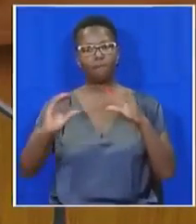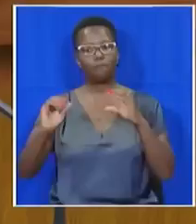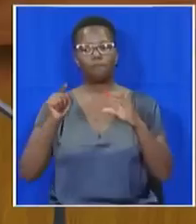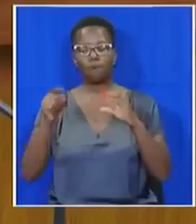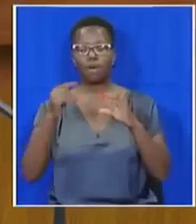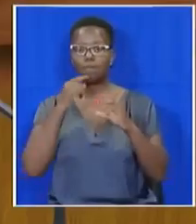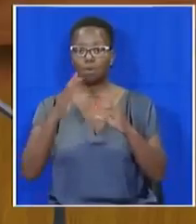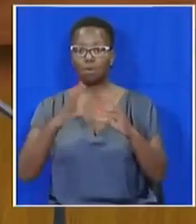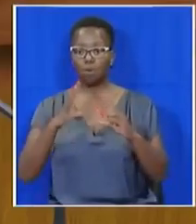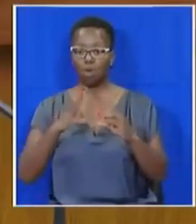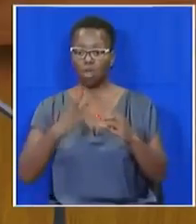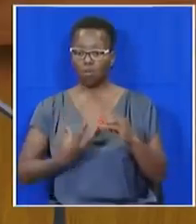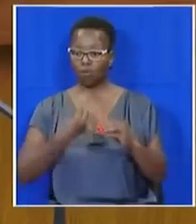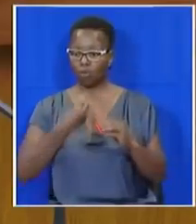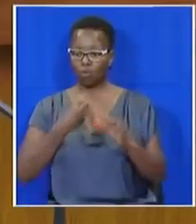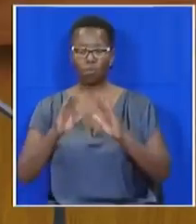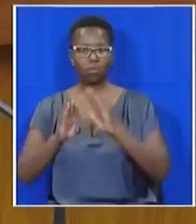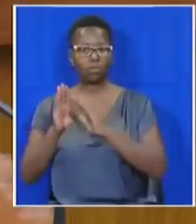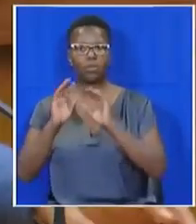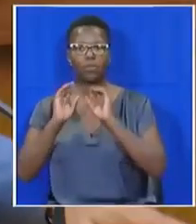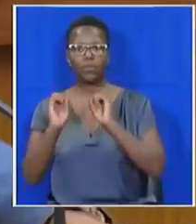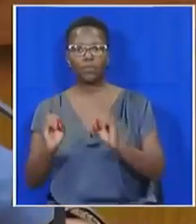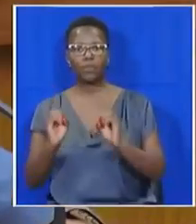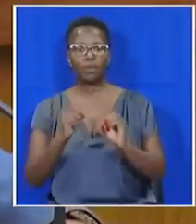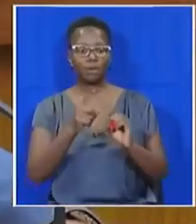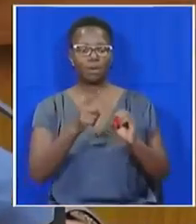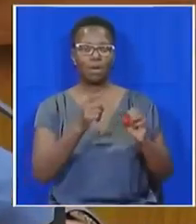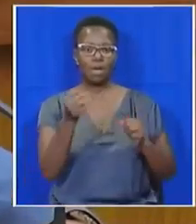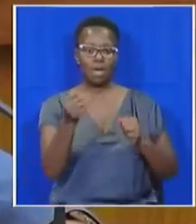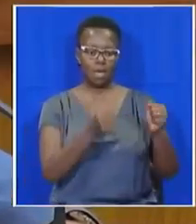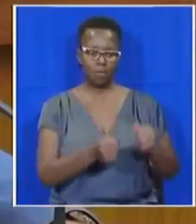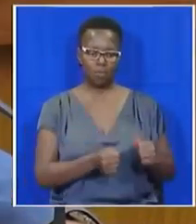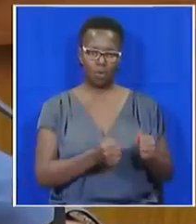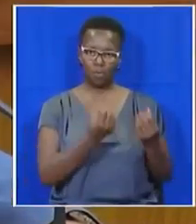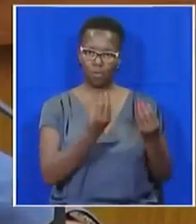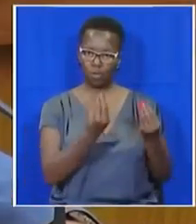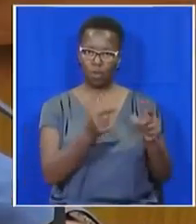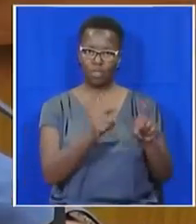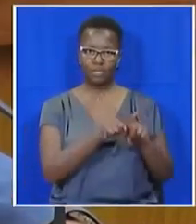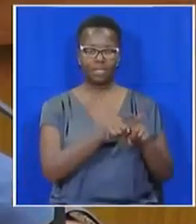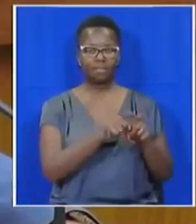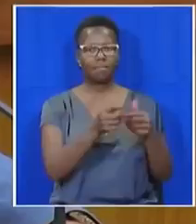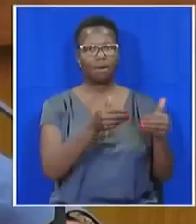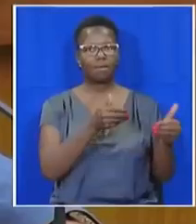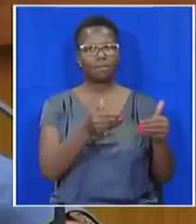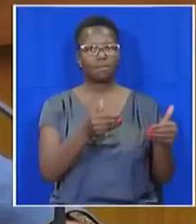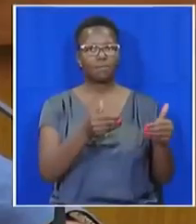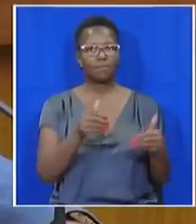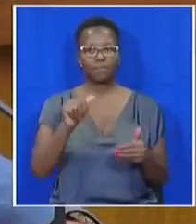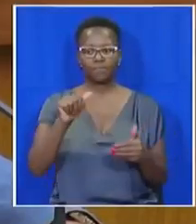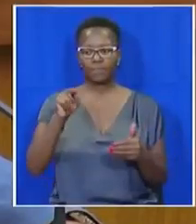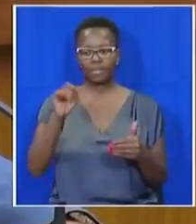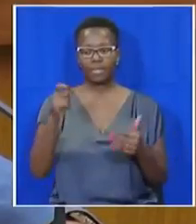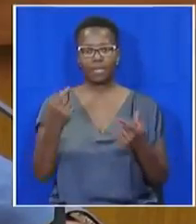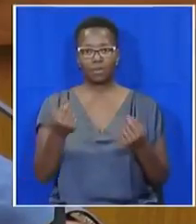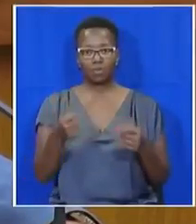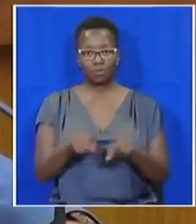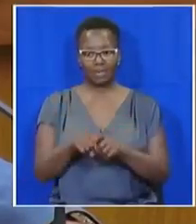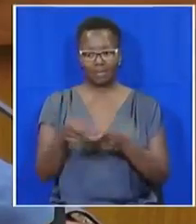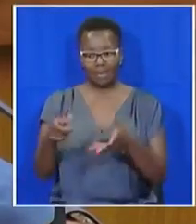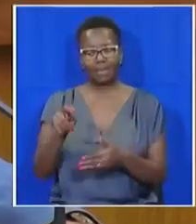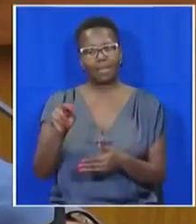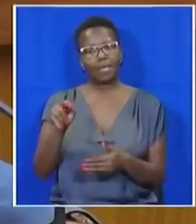generation but on administration and employment costs. The ANC loves bloated bureaucracy like the NIDA.